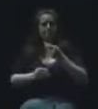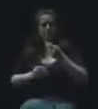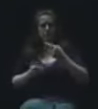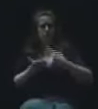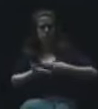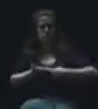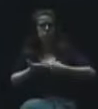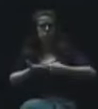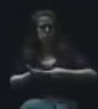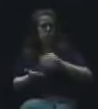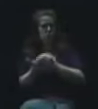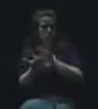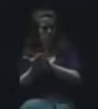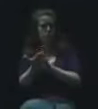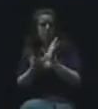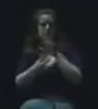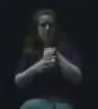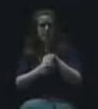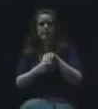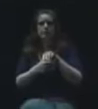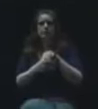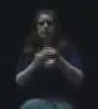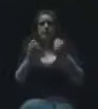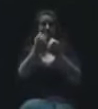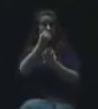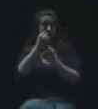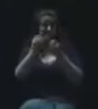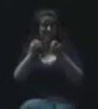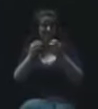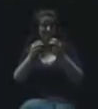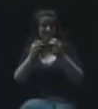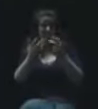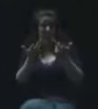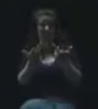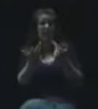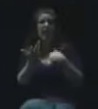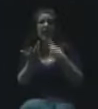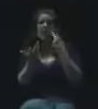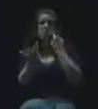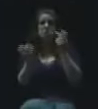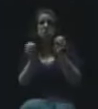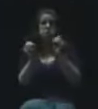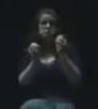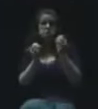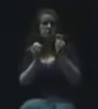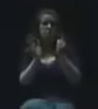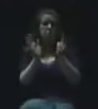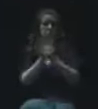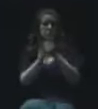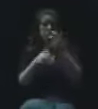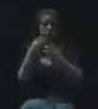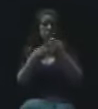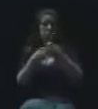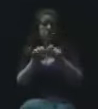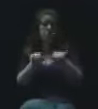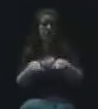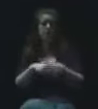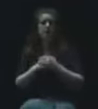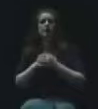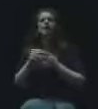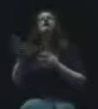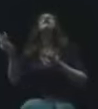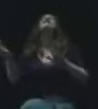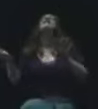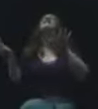contract was entered into by the foundation, and I see no legal issues with that. Yes,